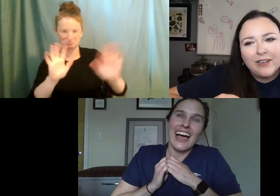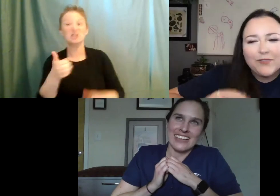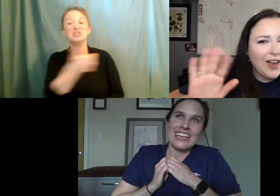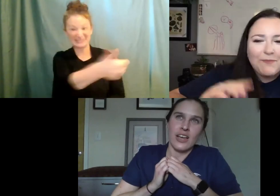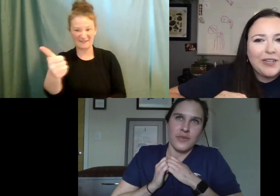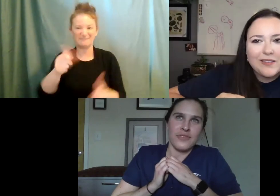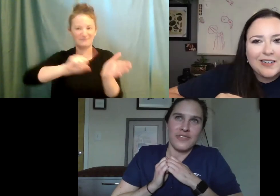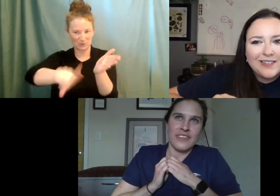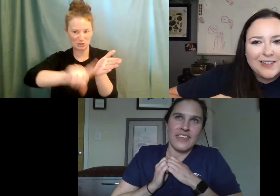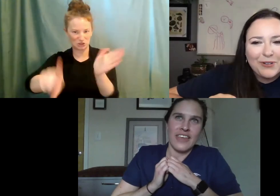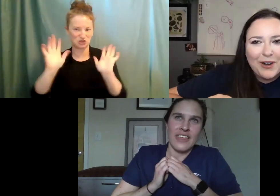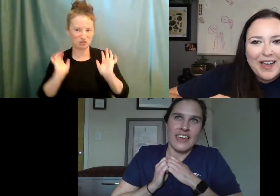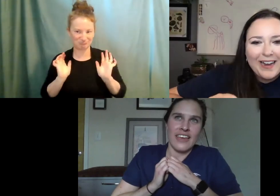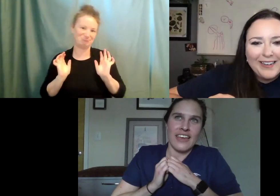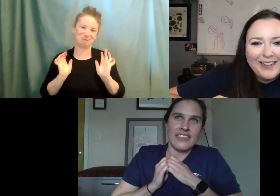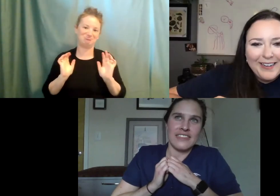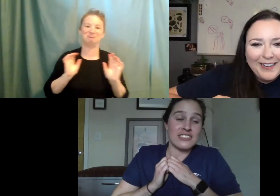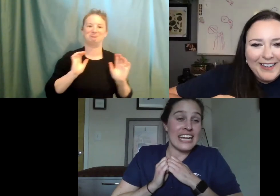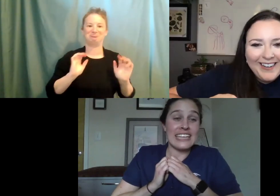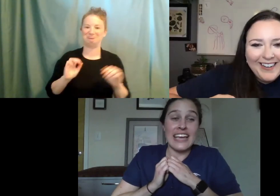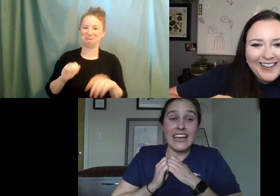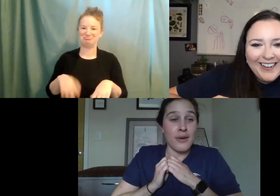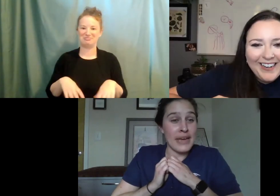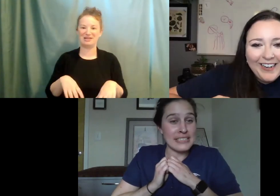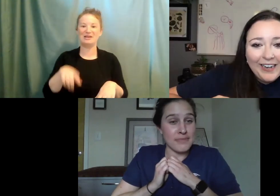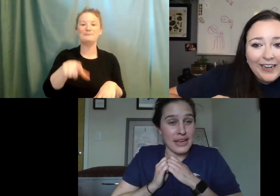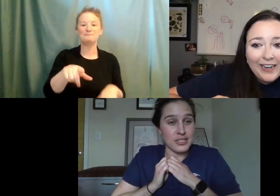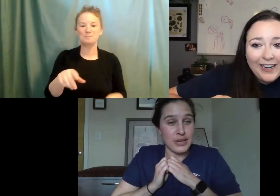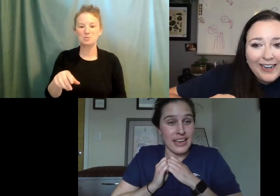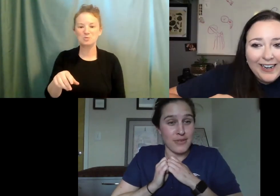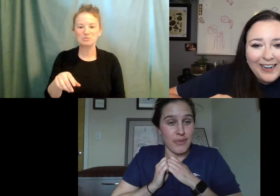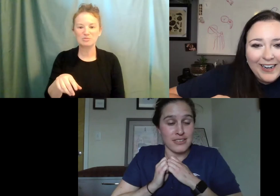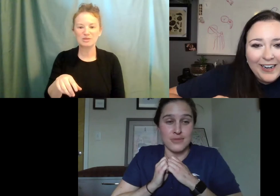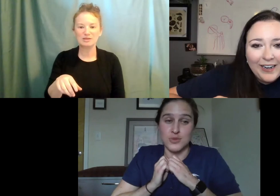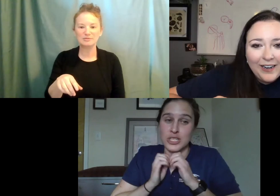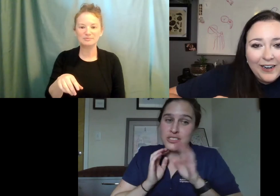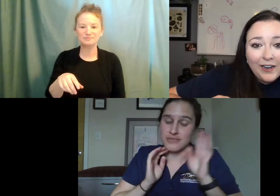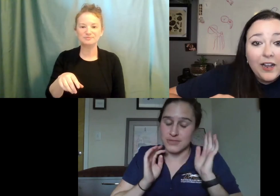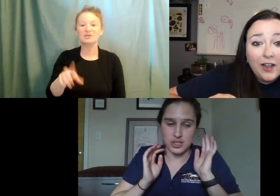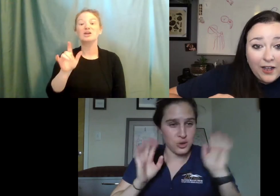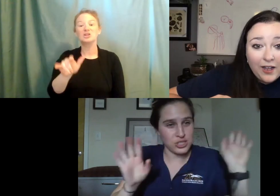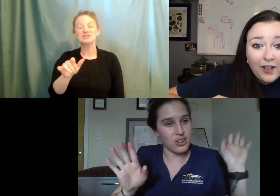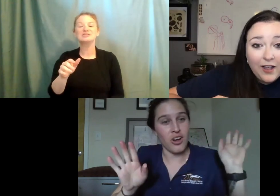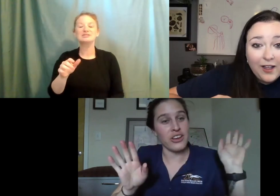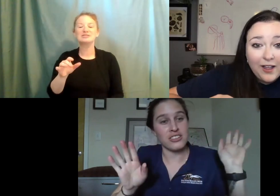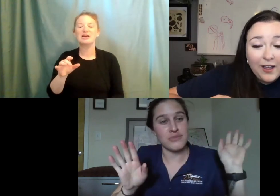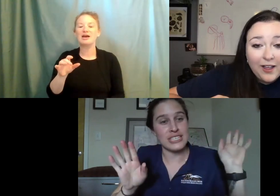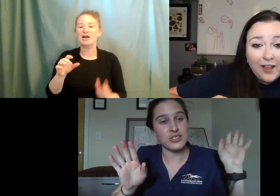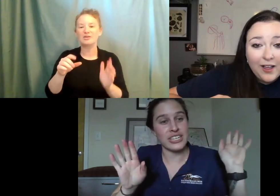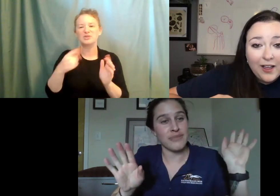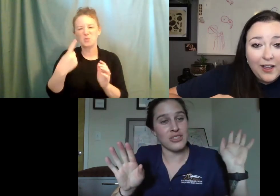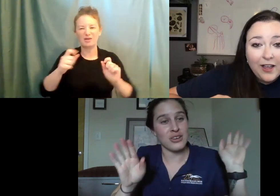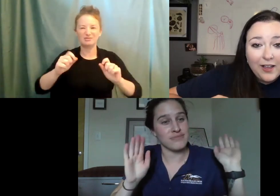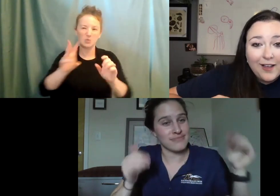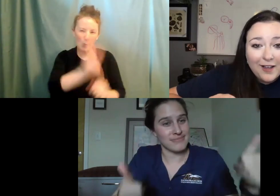material, if you're not, please disregard that. There's an 88 amazing page PDF on possums, which just goes into all the awesome